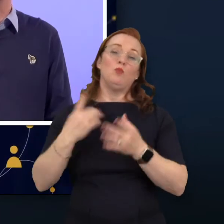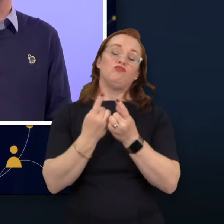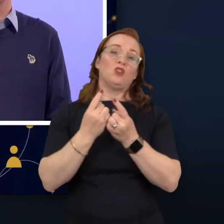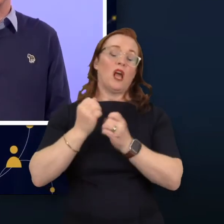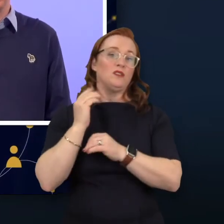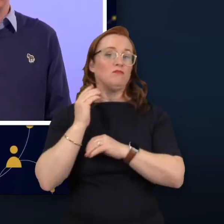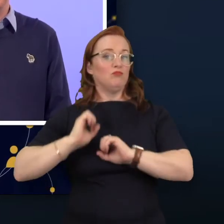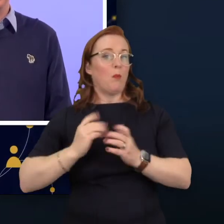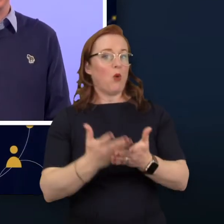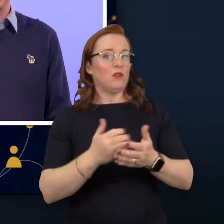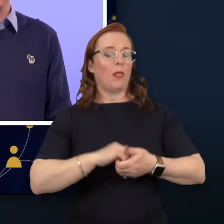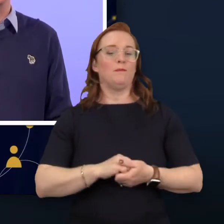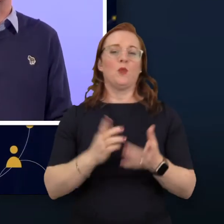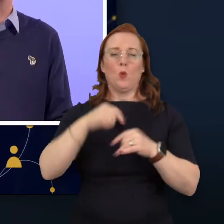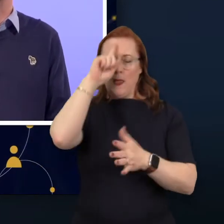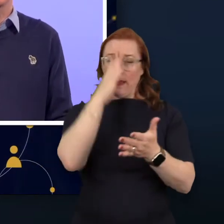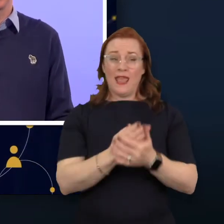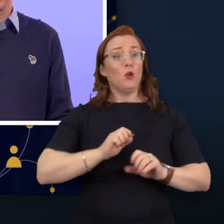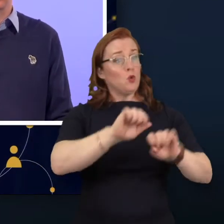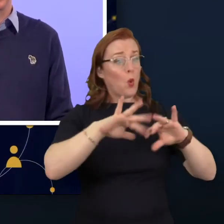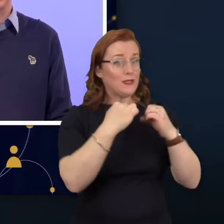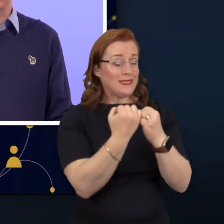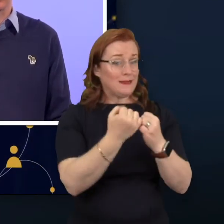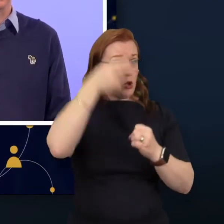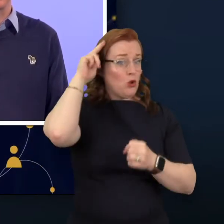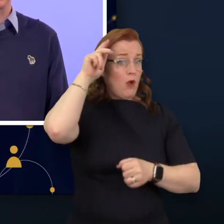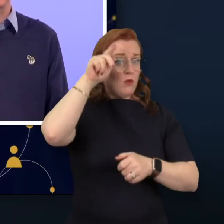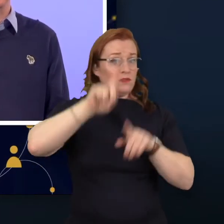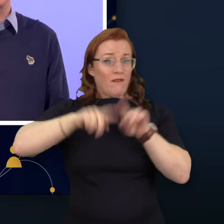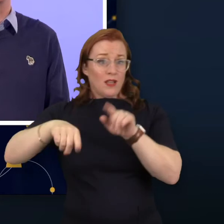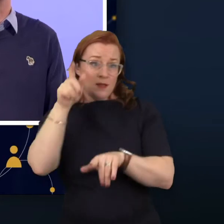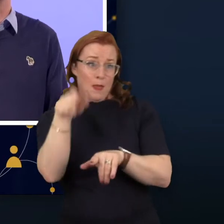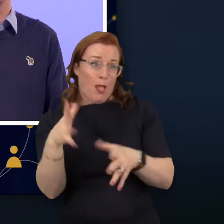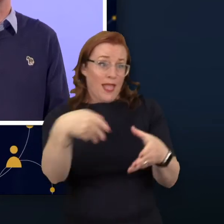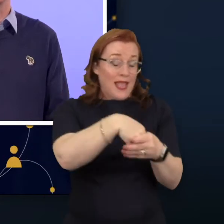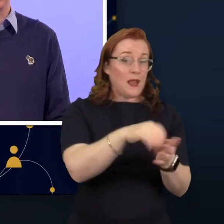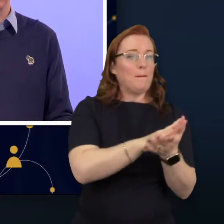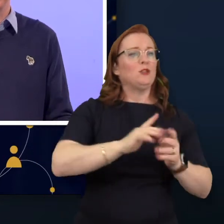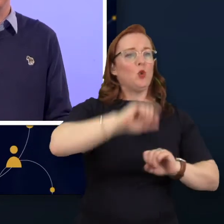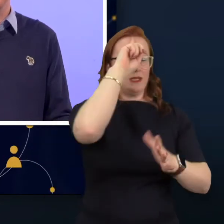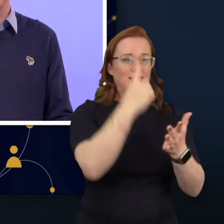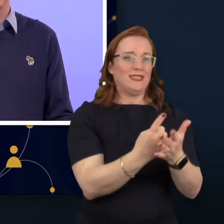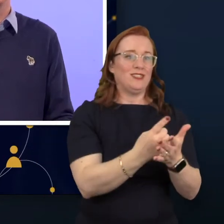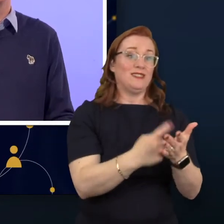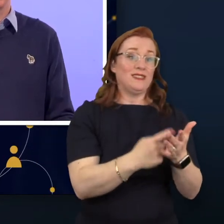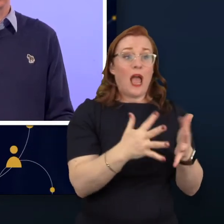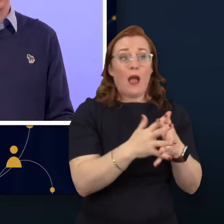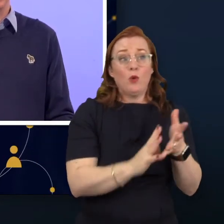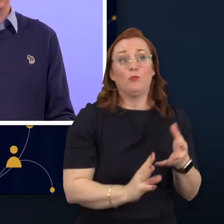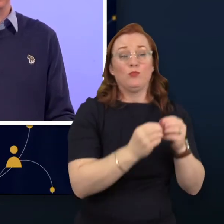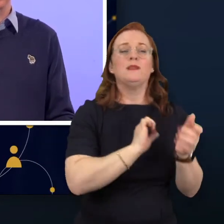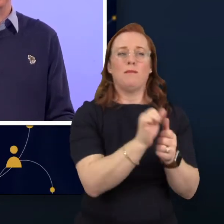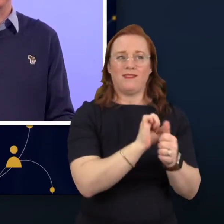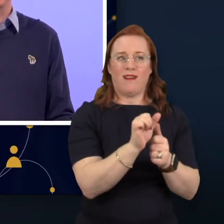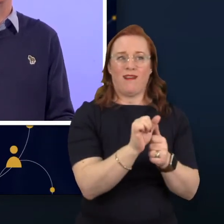that having neurodiversity in your team increases the quality of decision making and execution. And